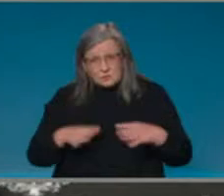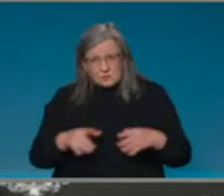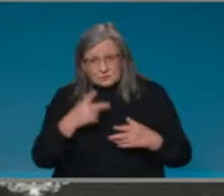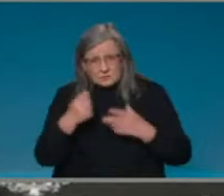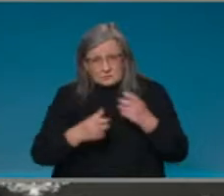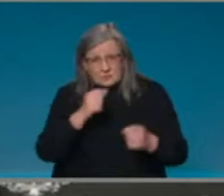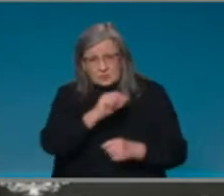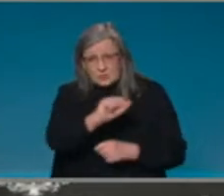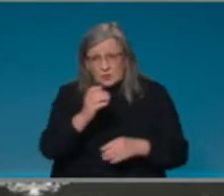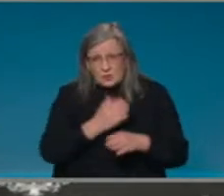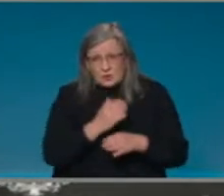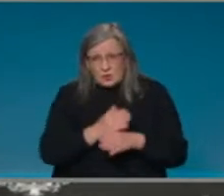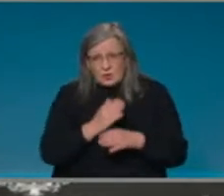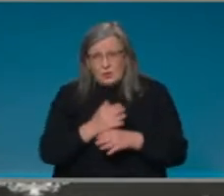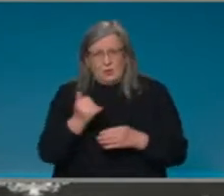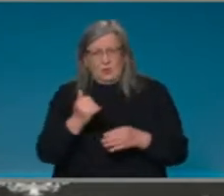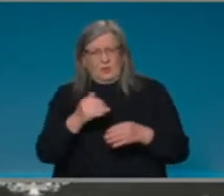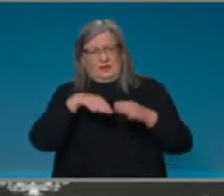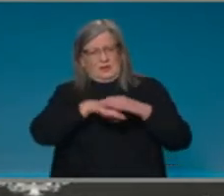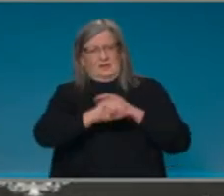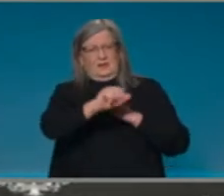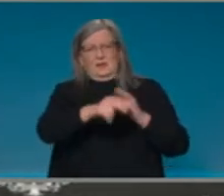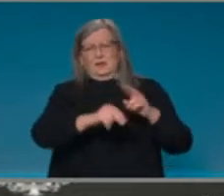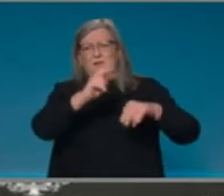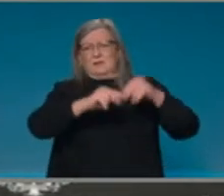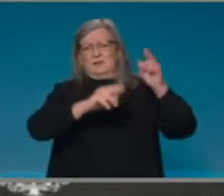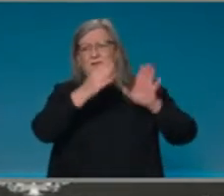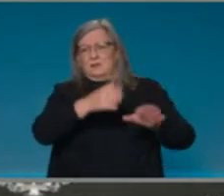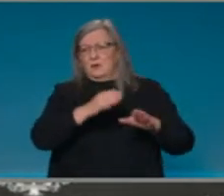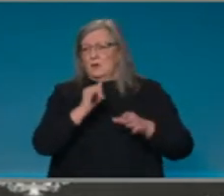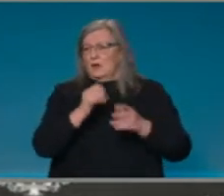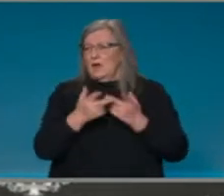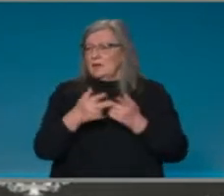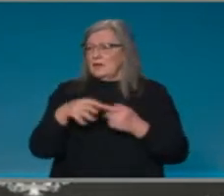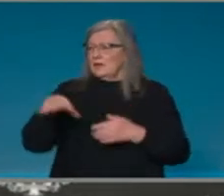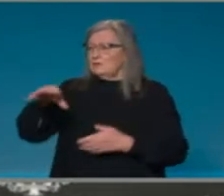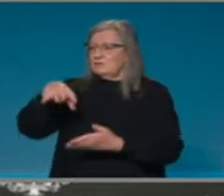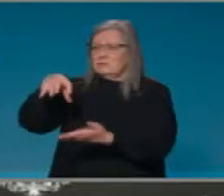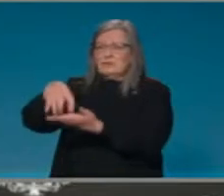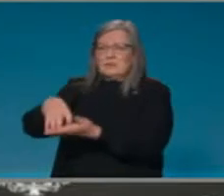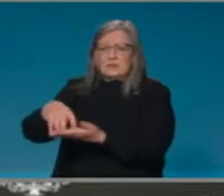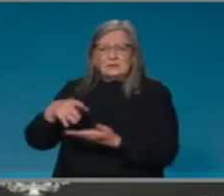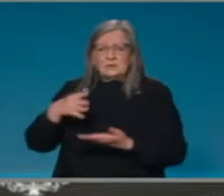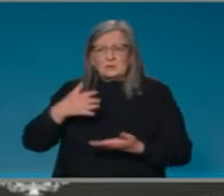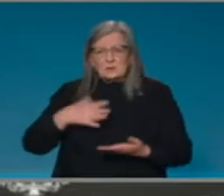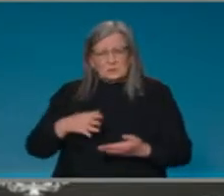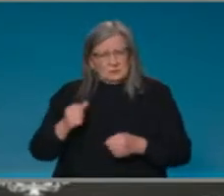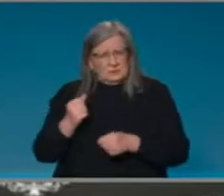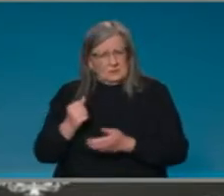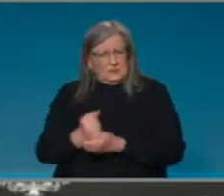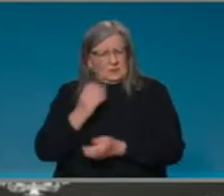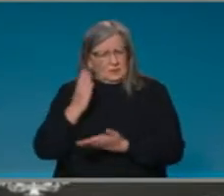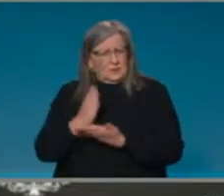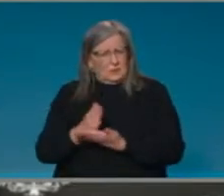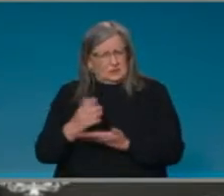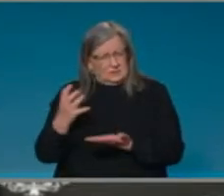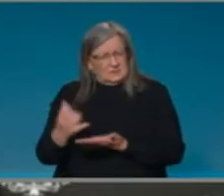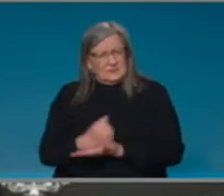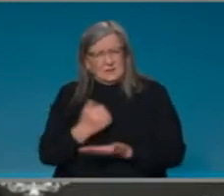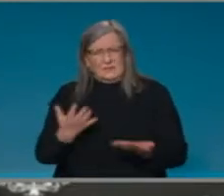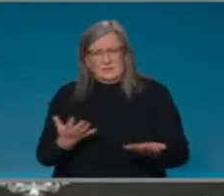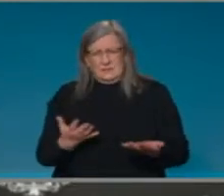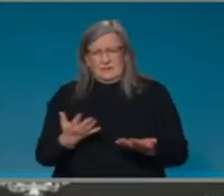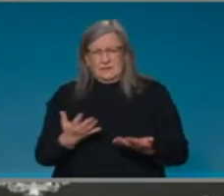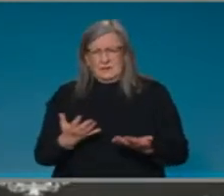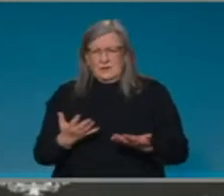on their premises or in a, another central point, um, to do it in a COVID safe way, um, in a way which is going to ensure that we lift